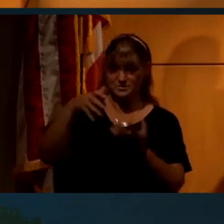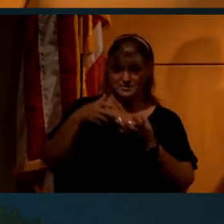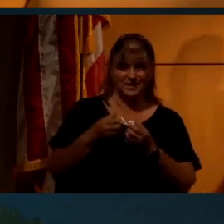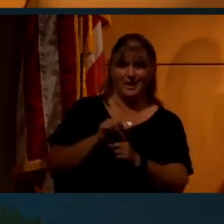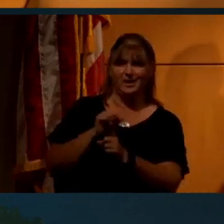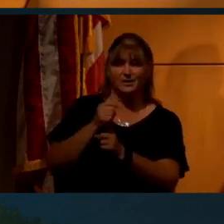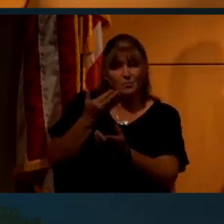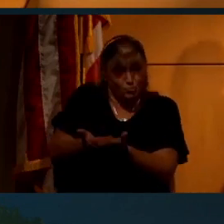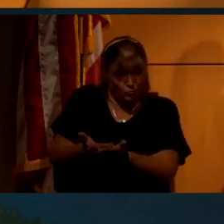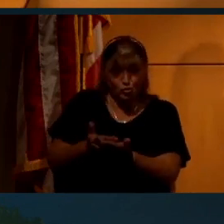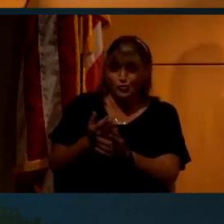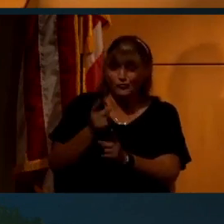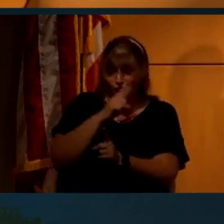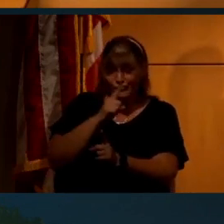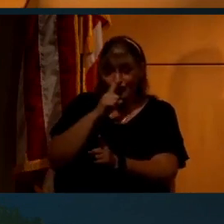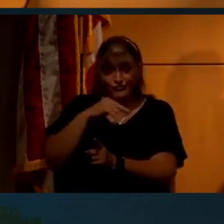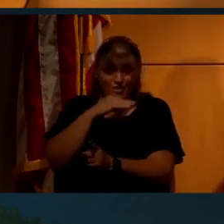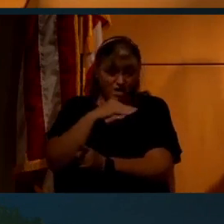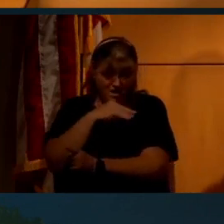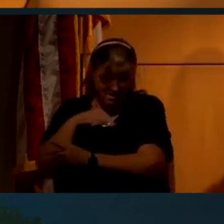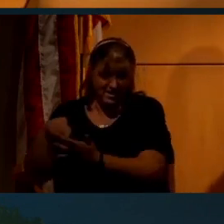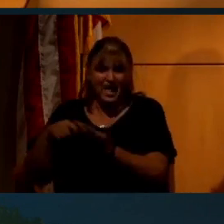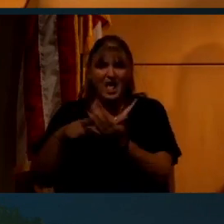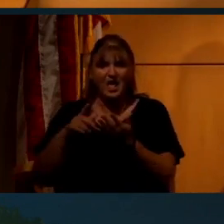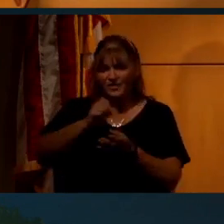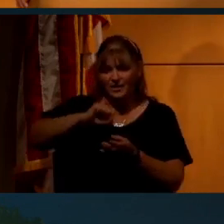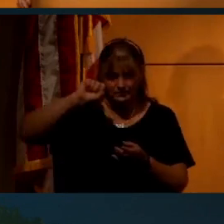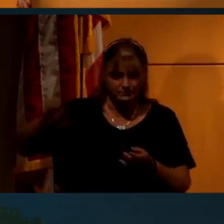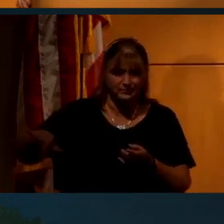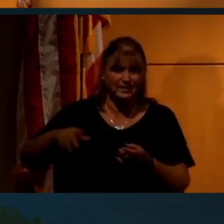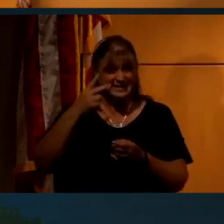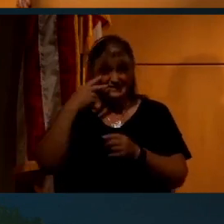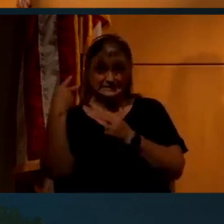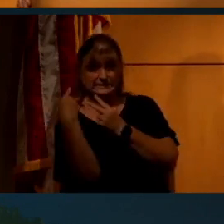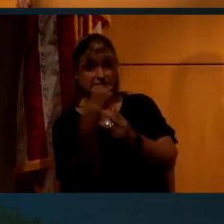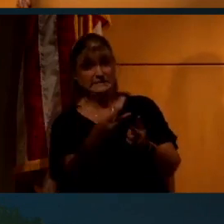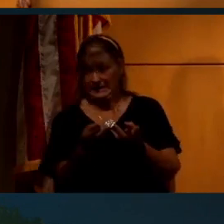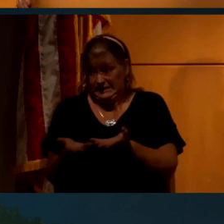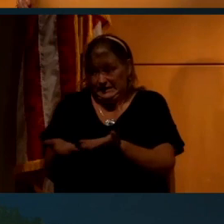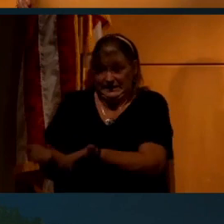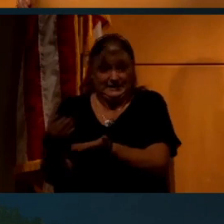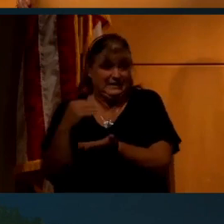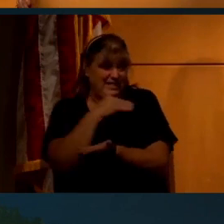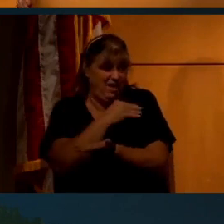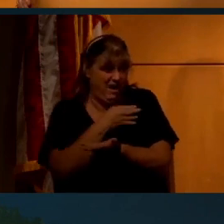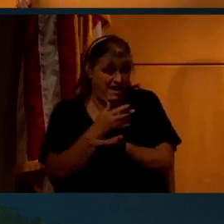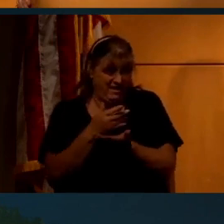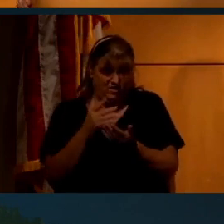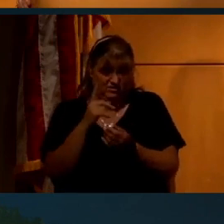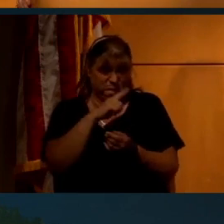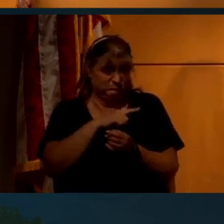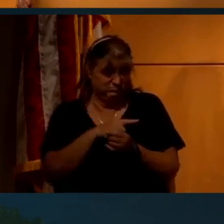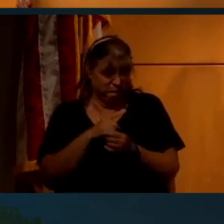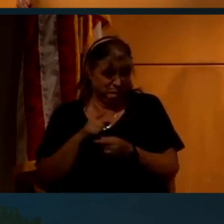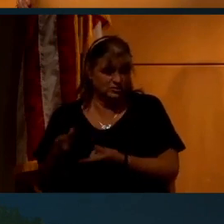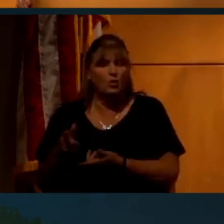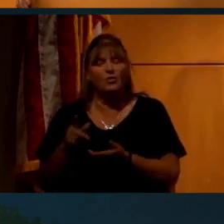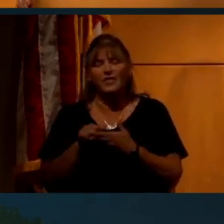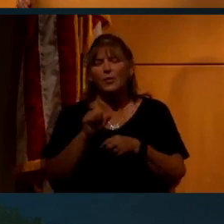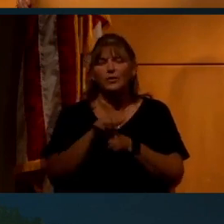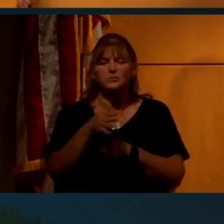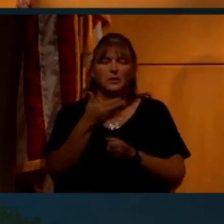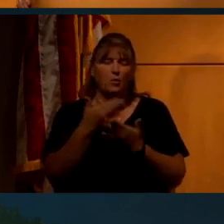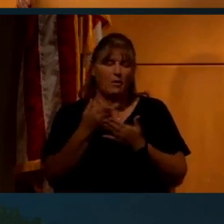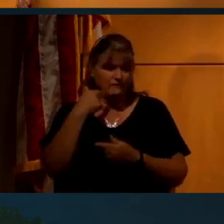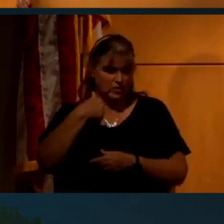debunk them, just show where they're wrong, and then put it someplace where everybody can see it. And I find that that actually works pretty